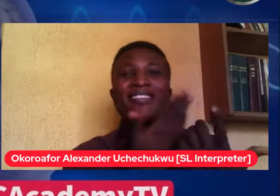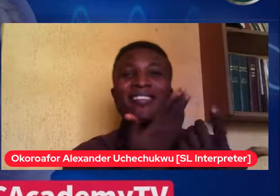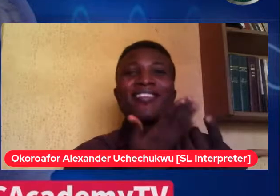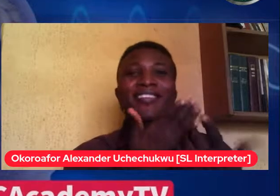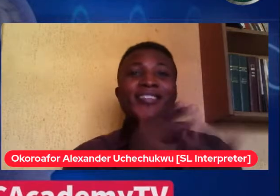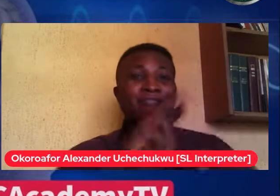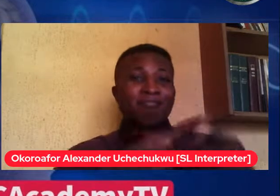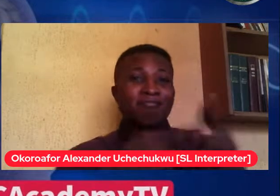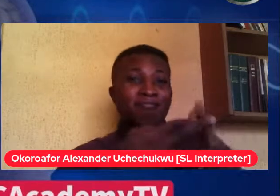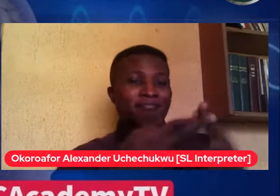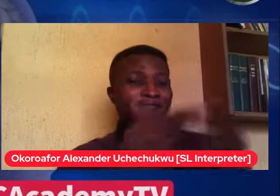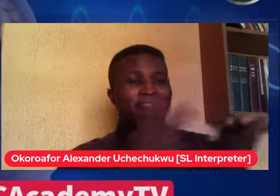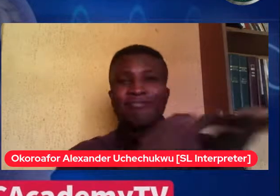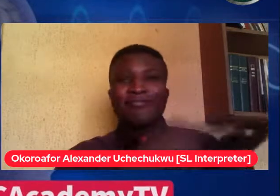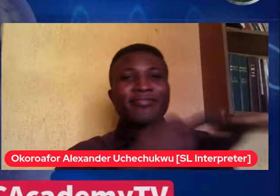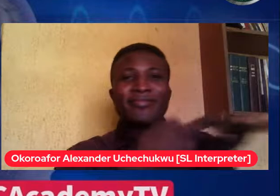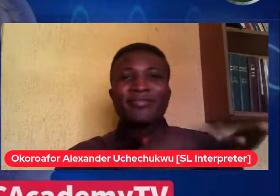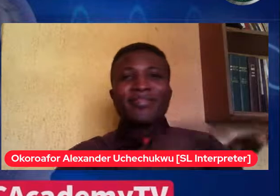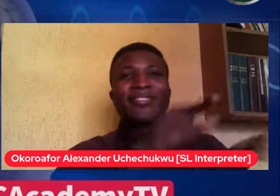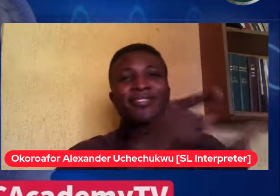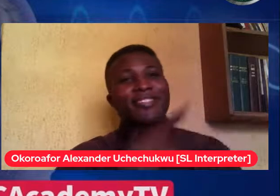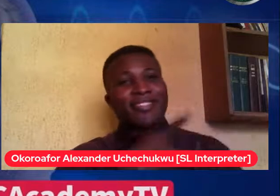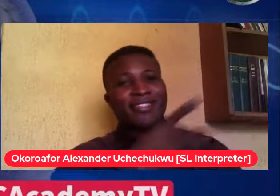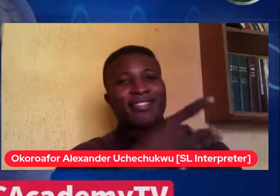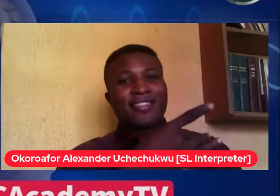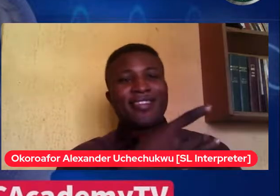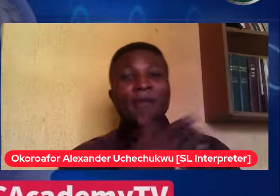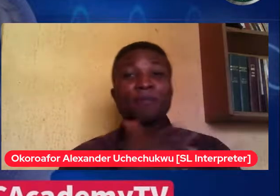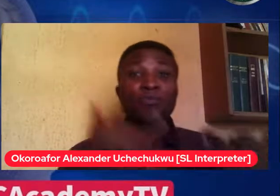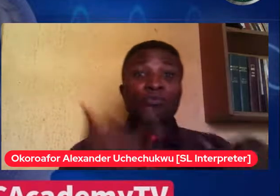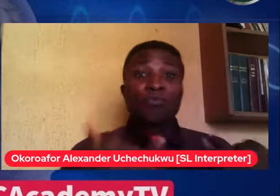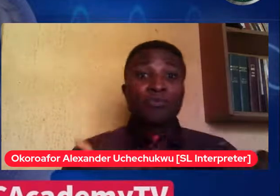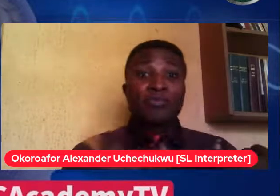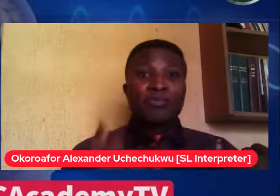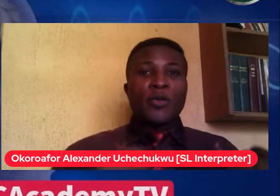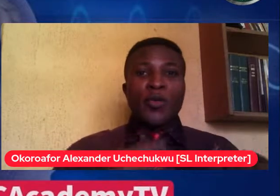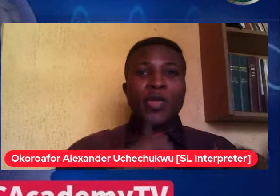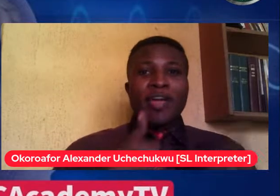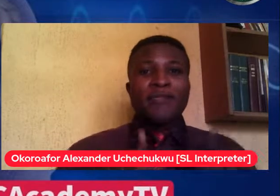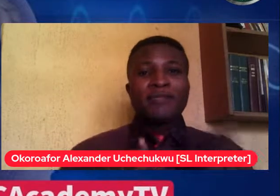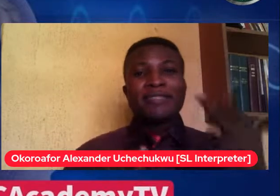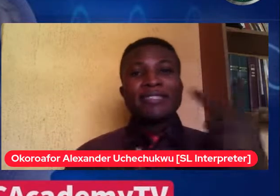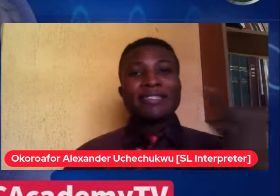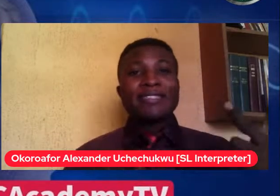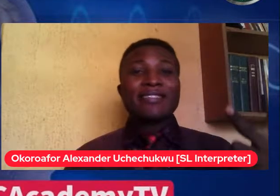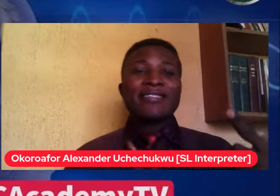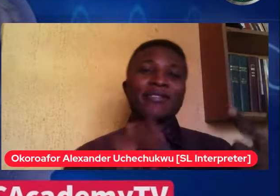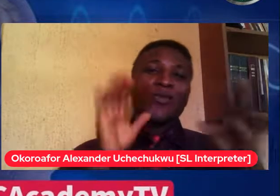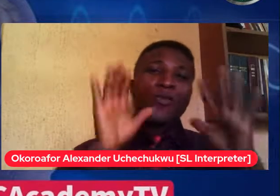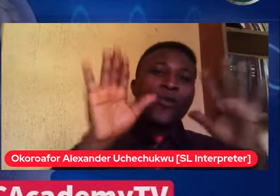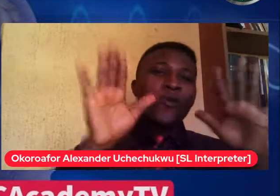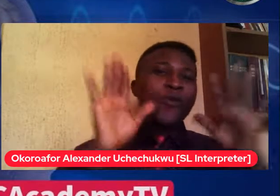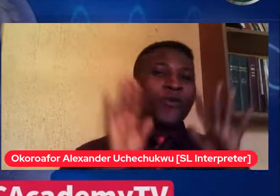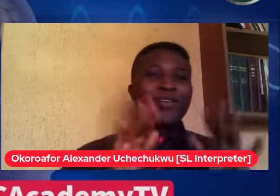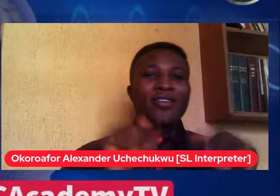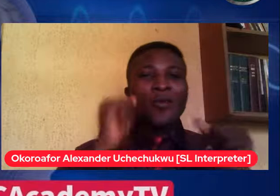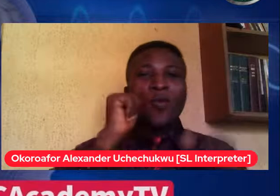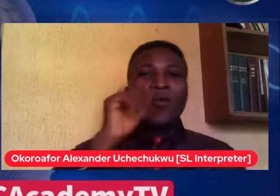we are so privileged to have three amazing women that will be joining us. We have